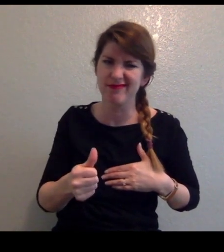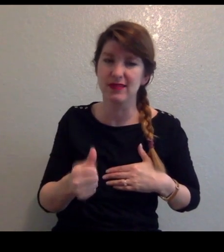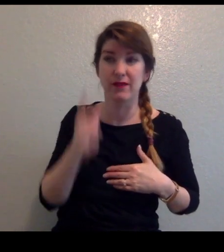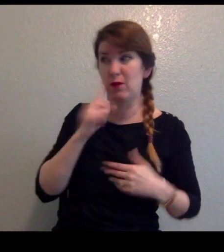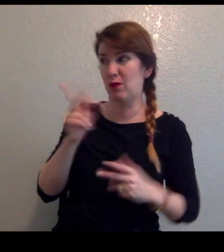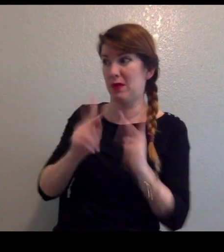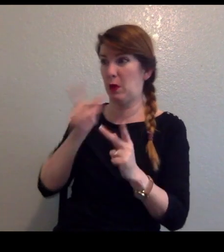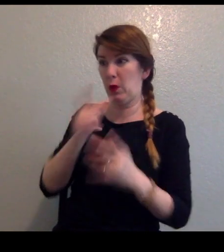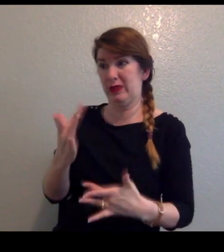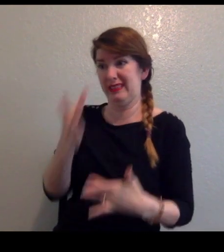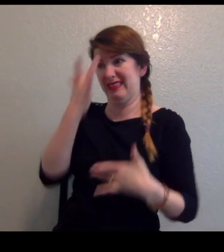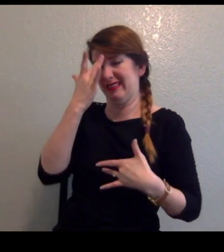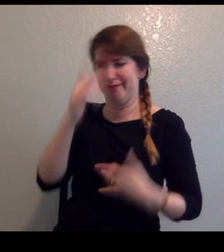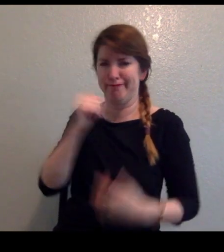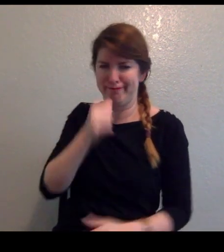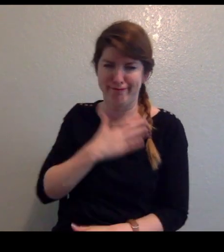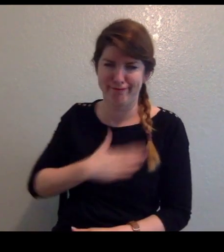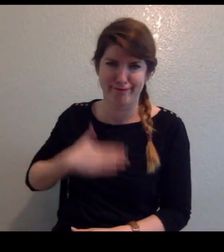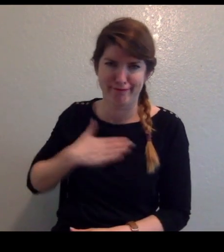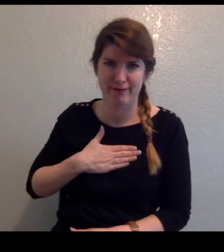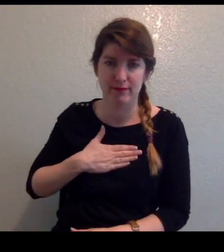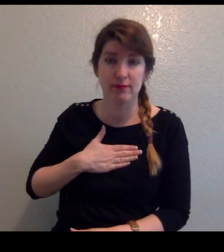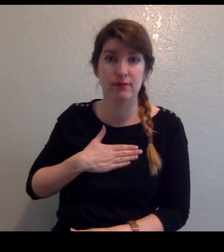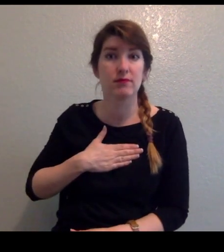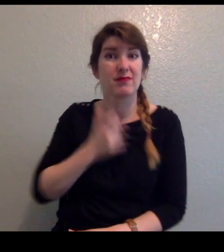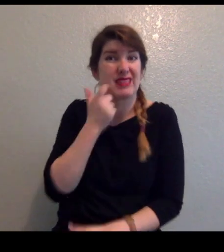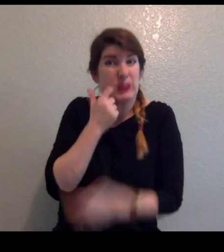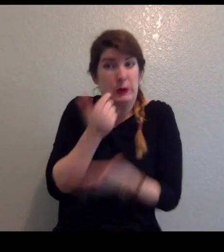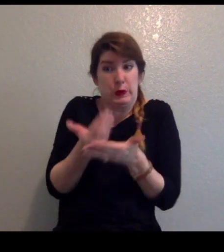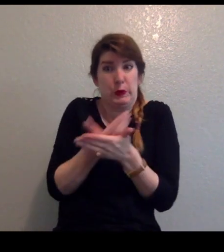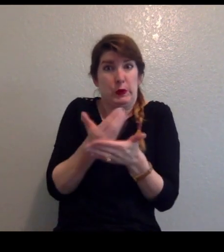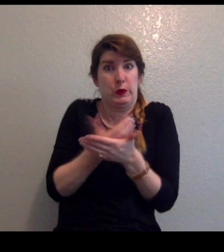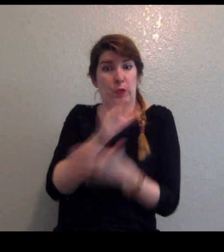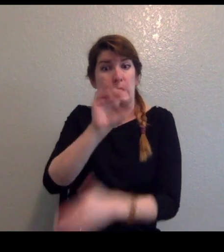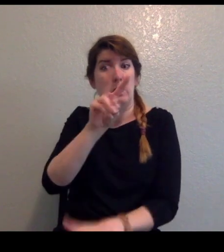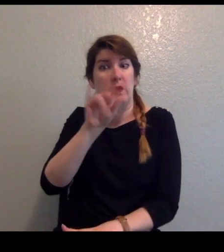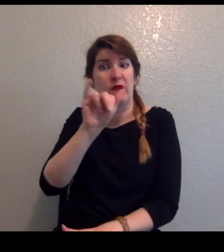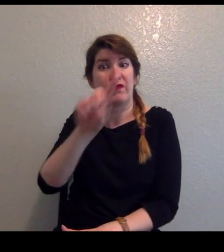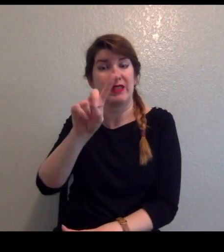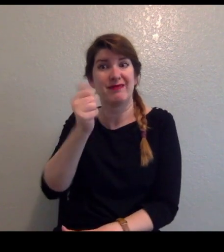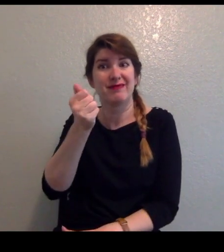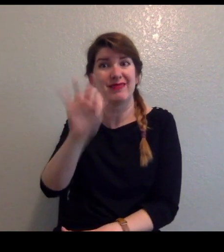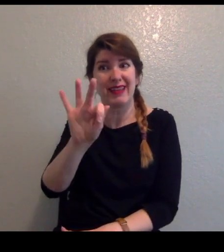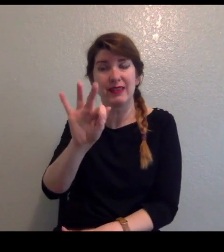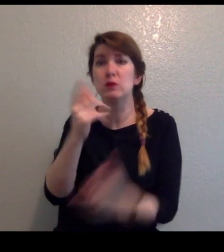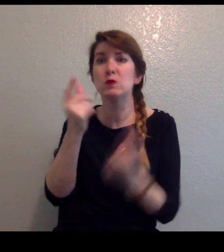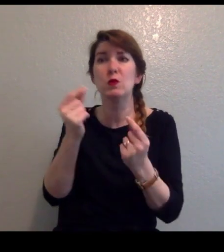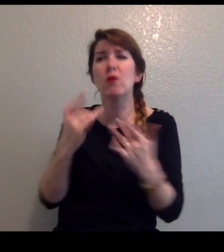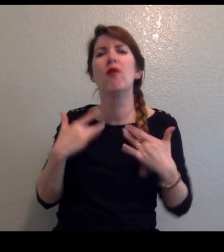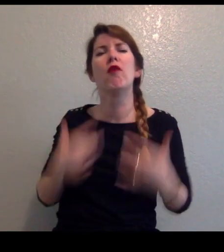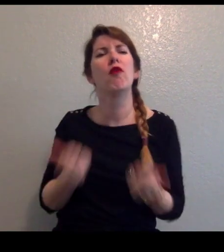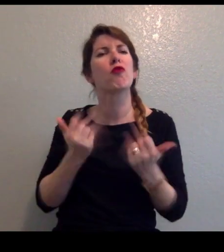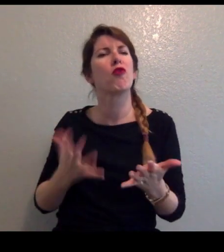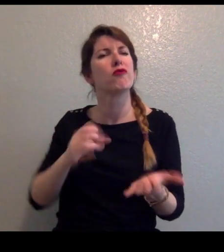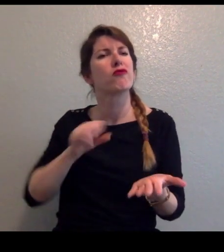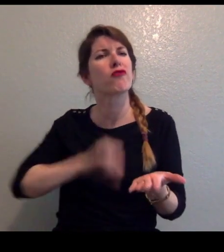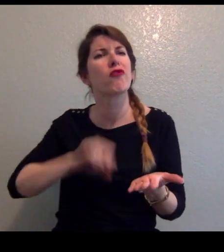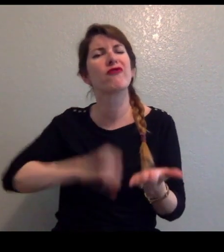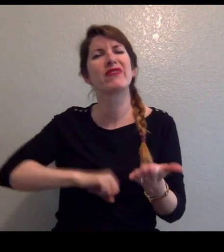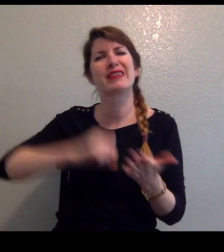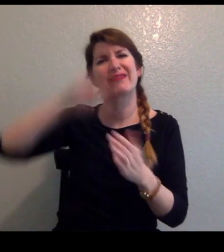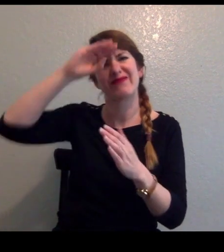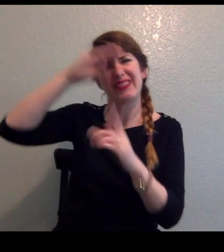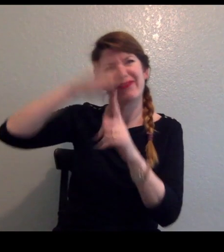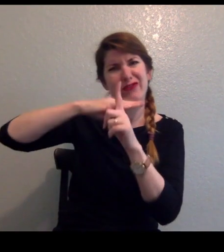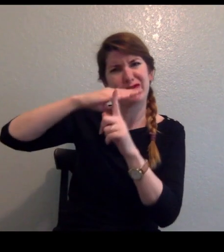infected. The new coronavirus typically causes coughing and fever. A healthy body can usually fight off this illness, known as